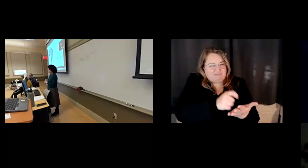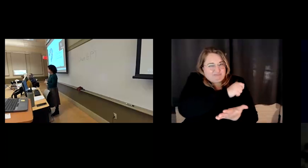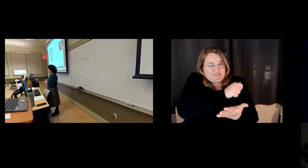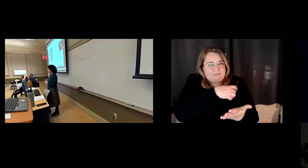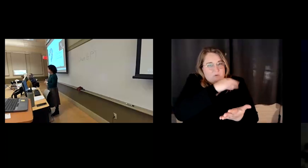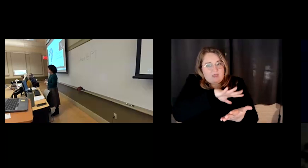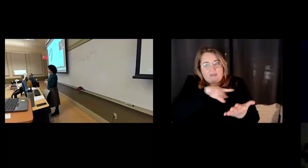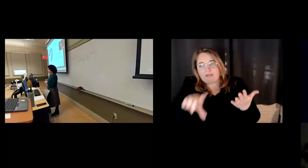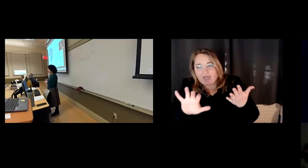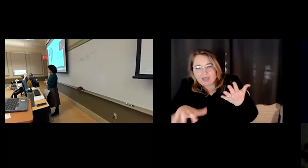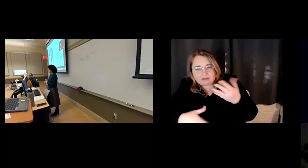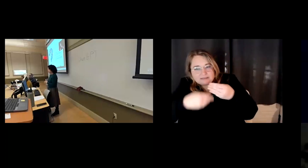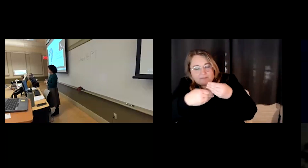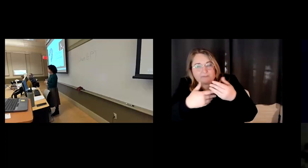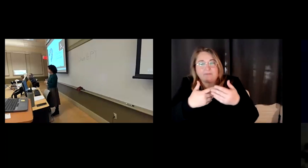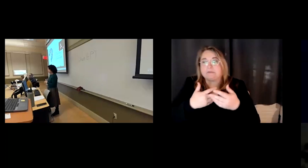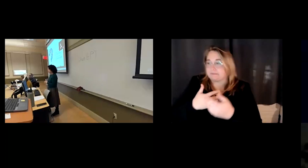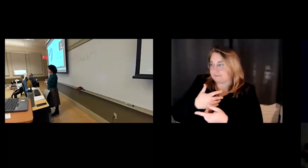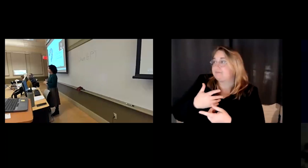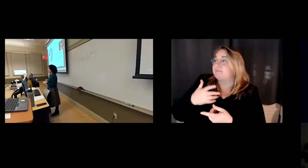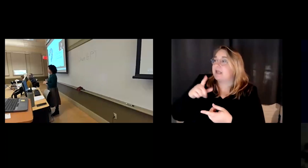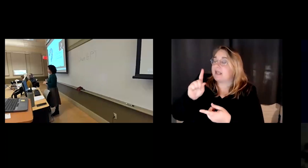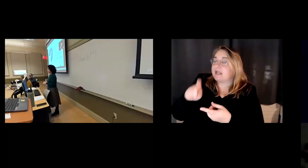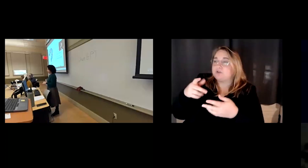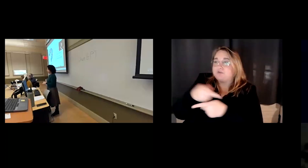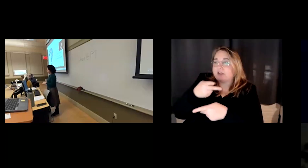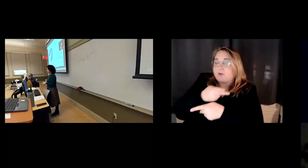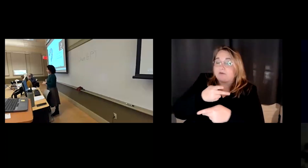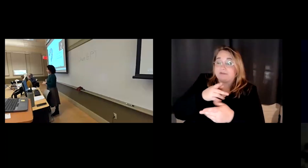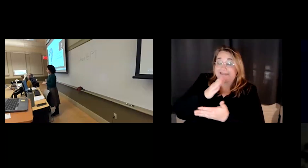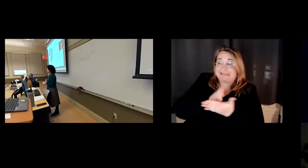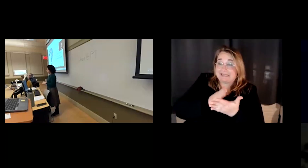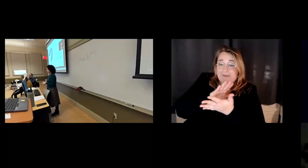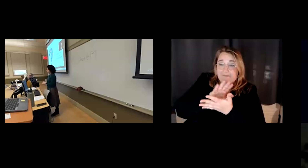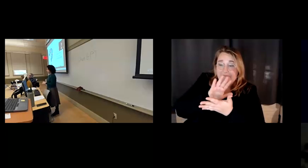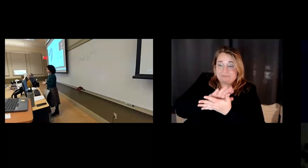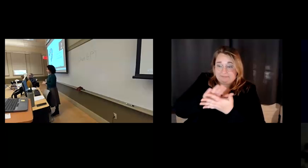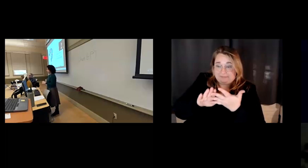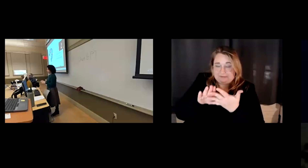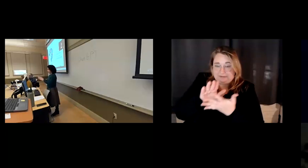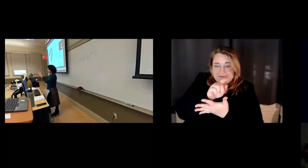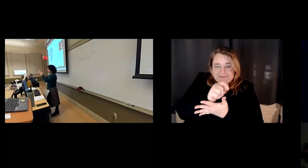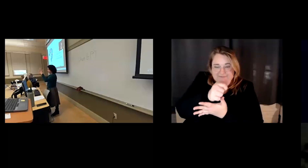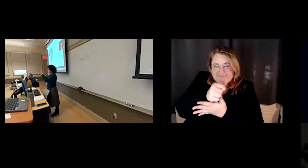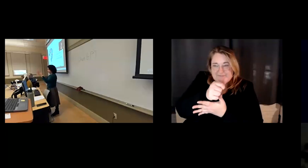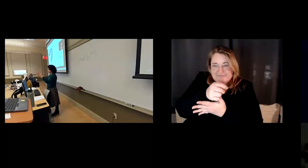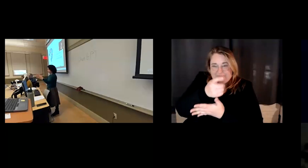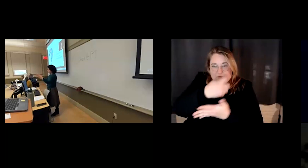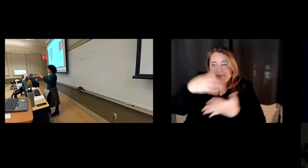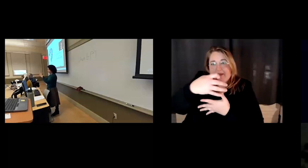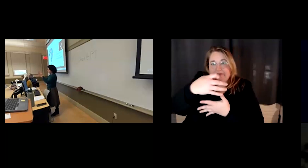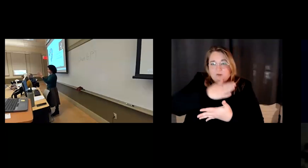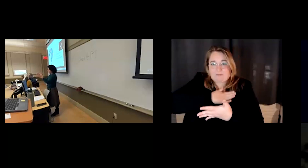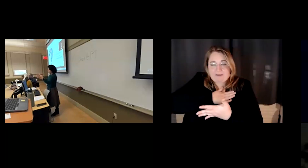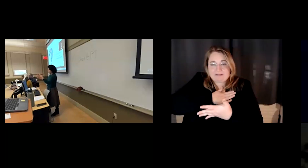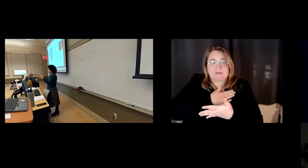figure out how to take stuff in to add my stuff because it was already like. It was like a PDF or